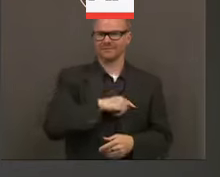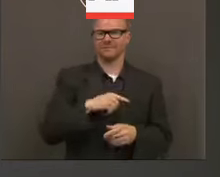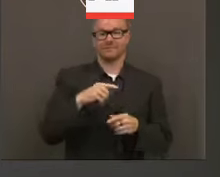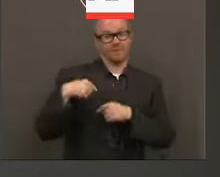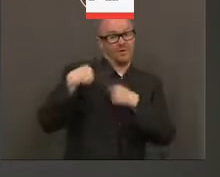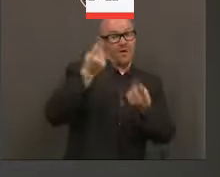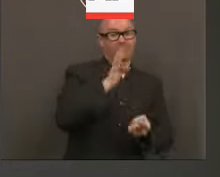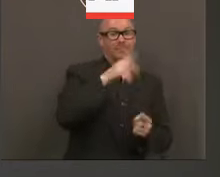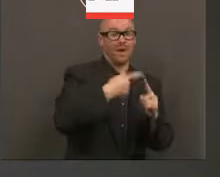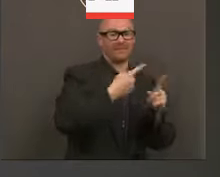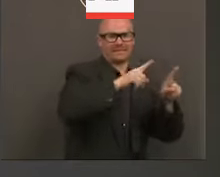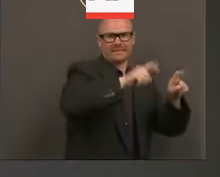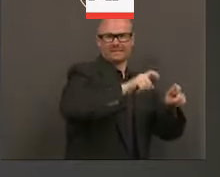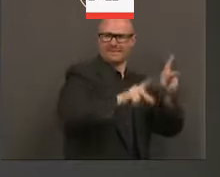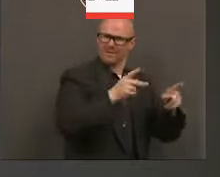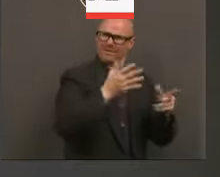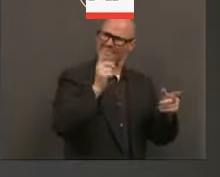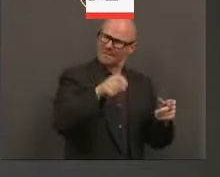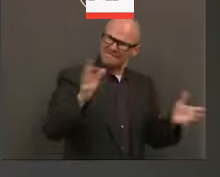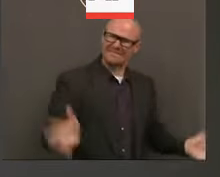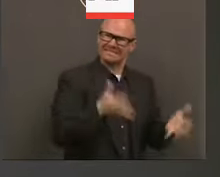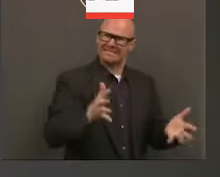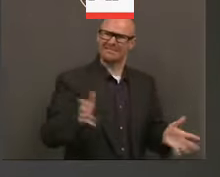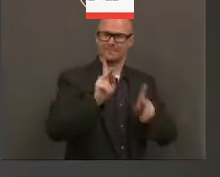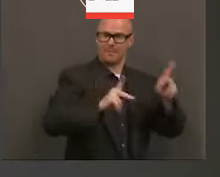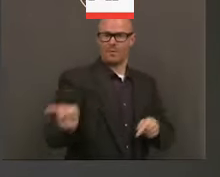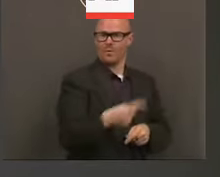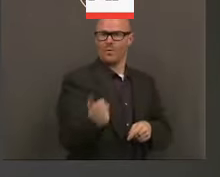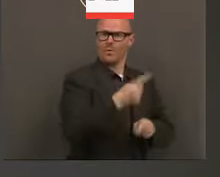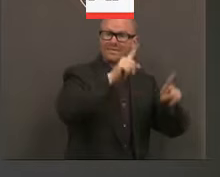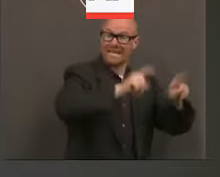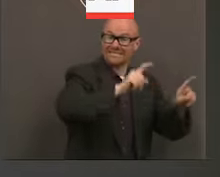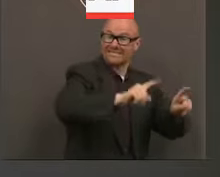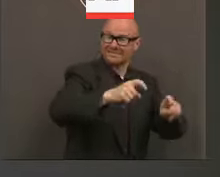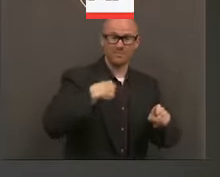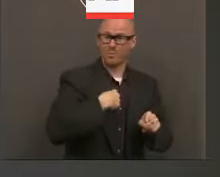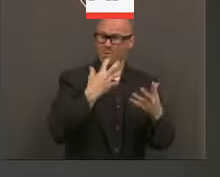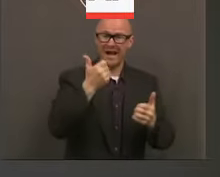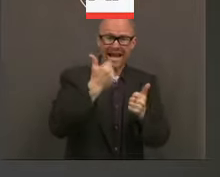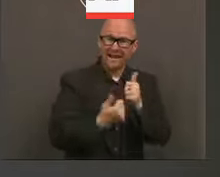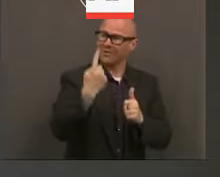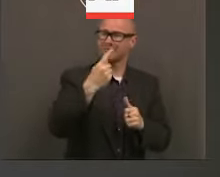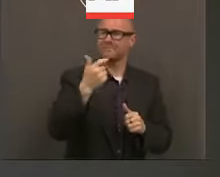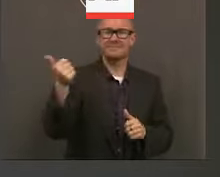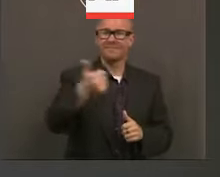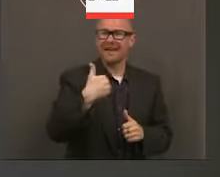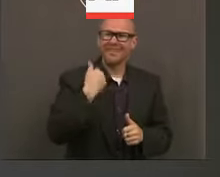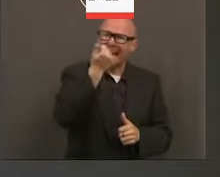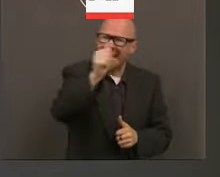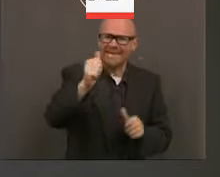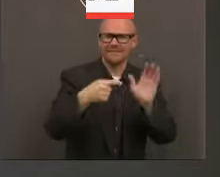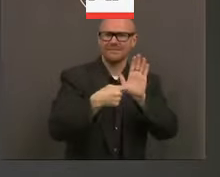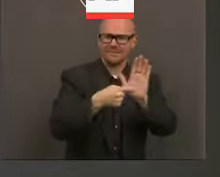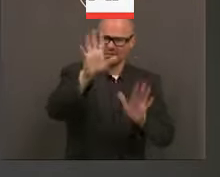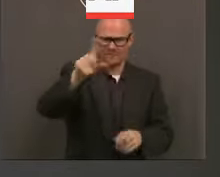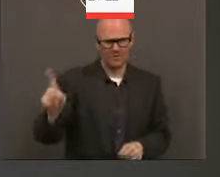We've talked about testing ad nauseum. We're trying to get everybody that certainly has any symptoms to be